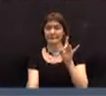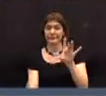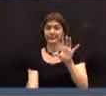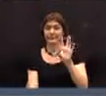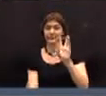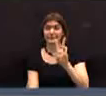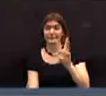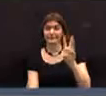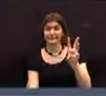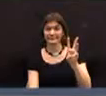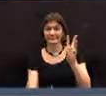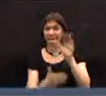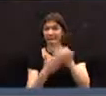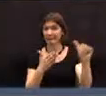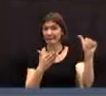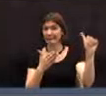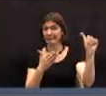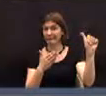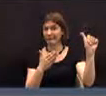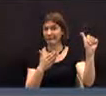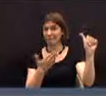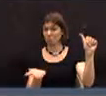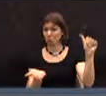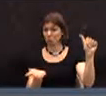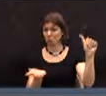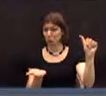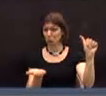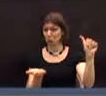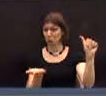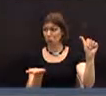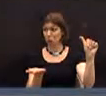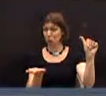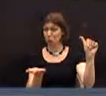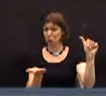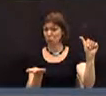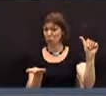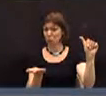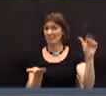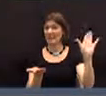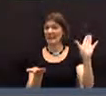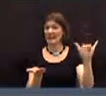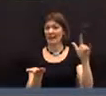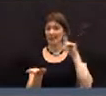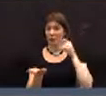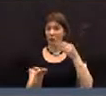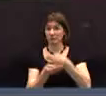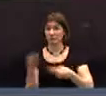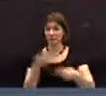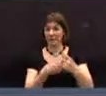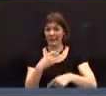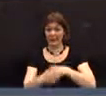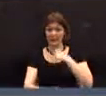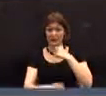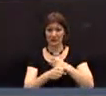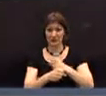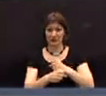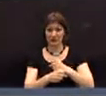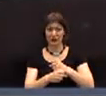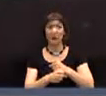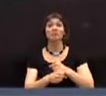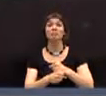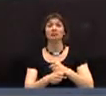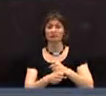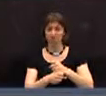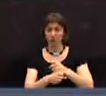,866 in order to defray the, to that